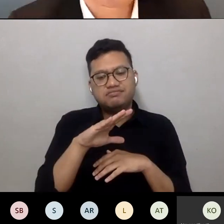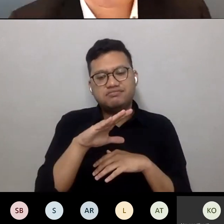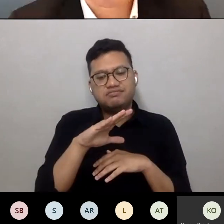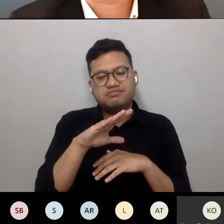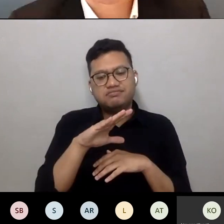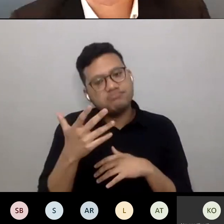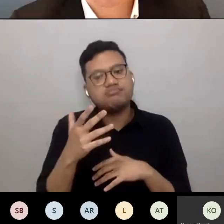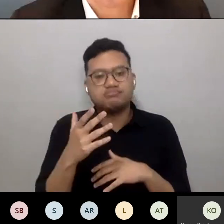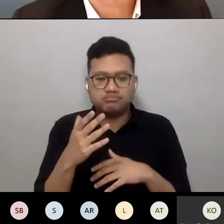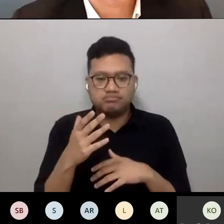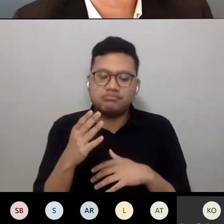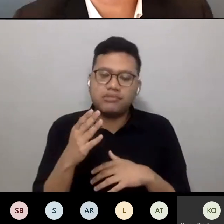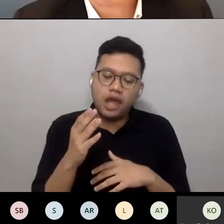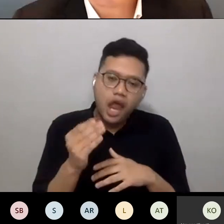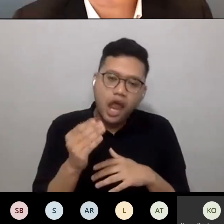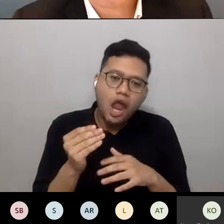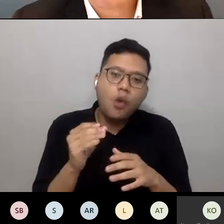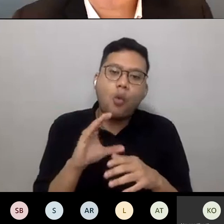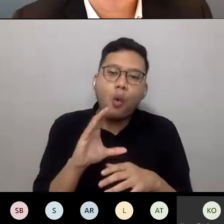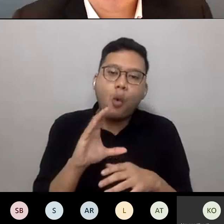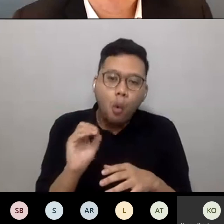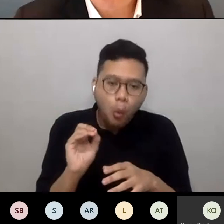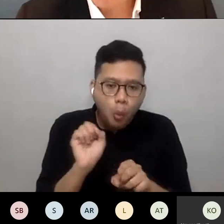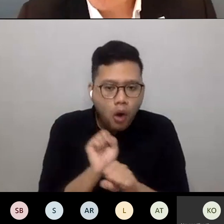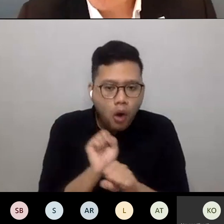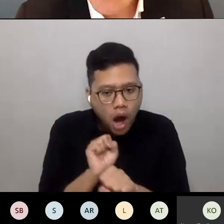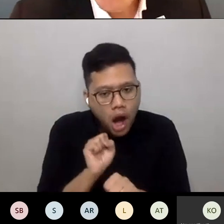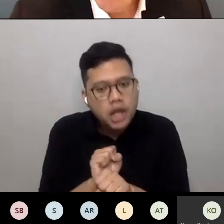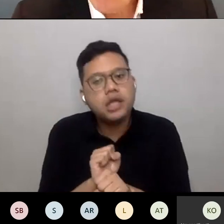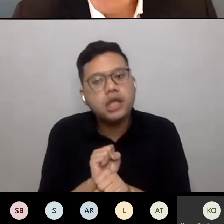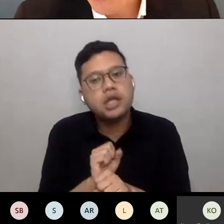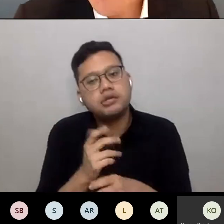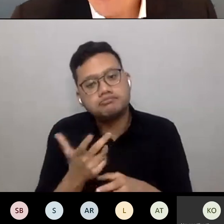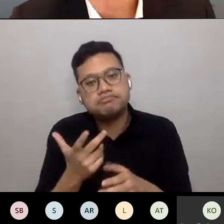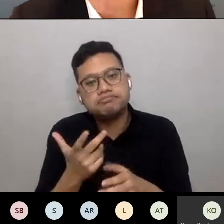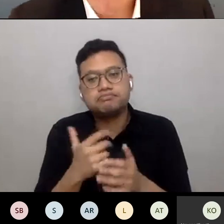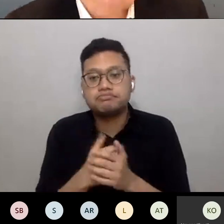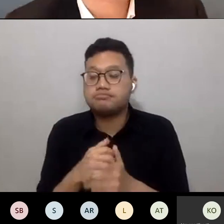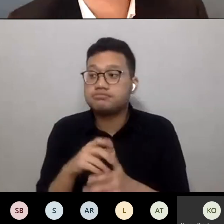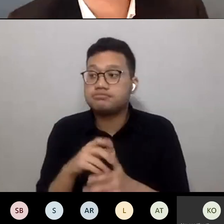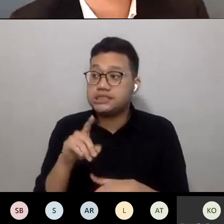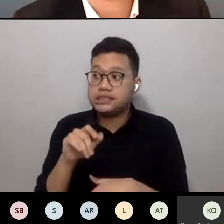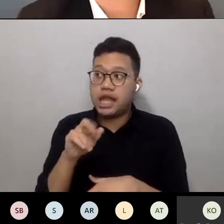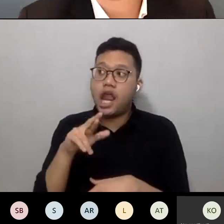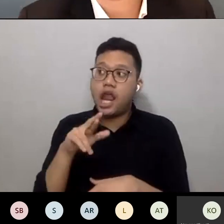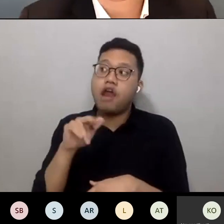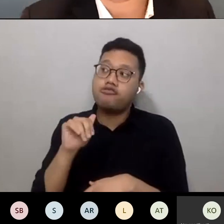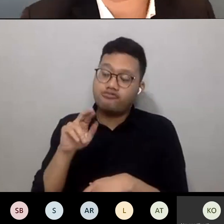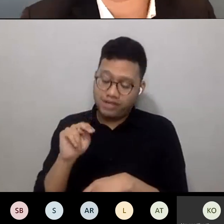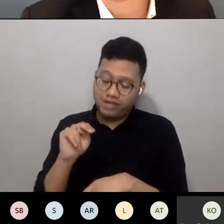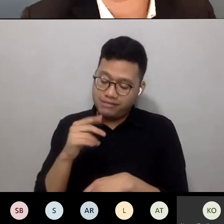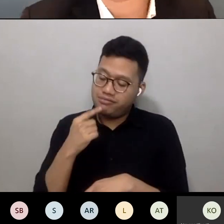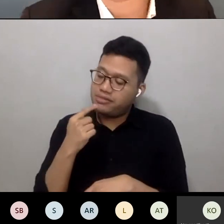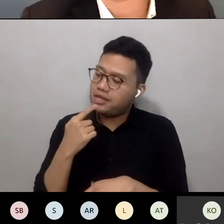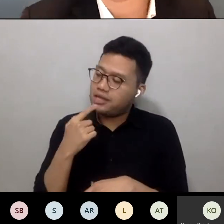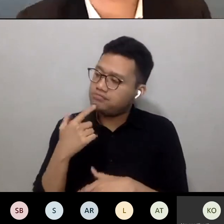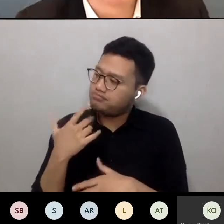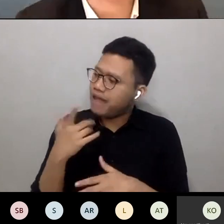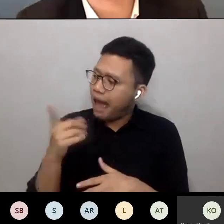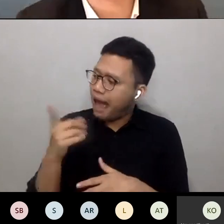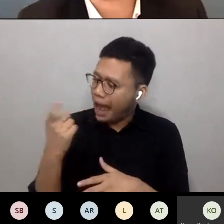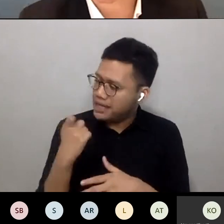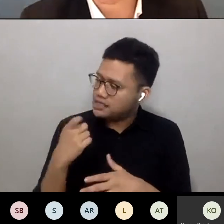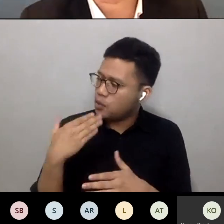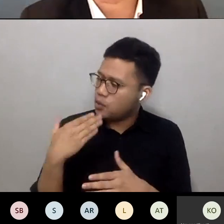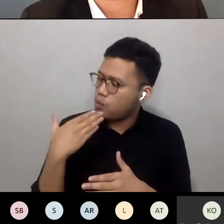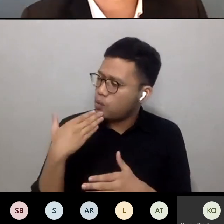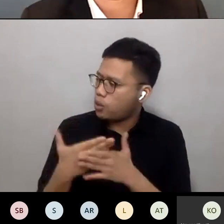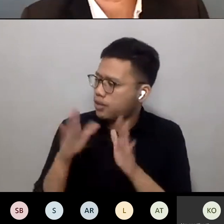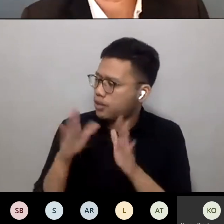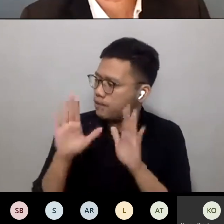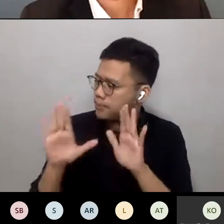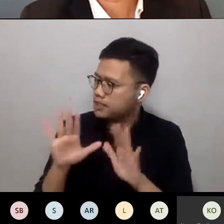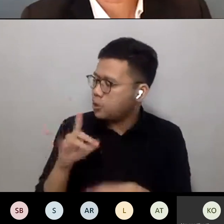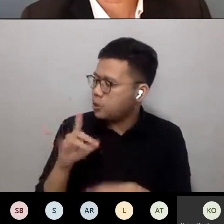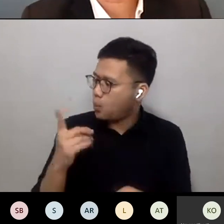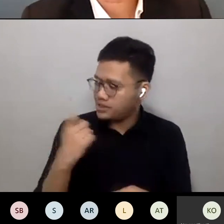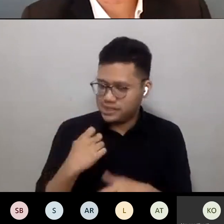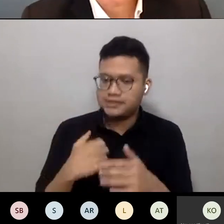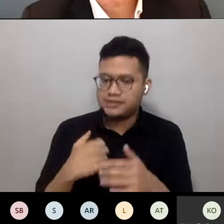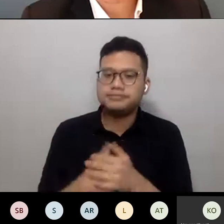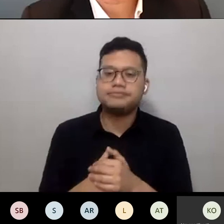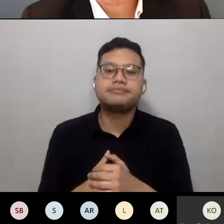such issues? Well, Darren asked a fantastic question and I think there is this natural reserve